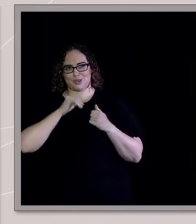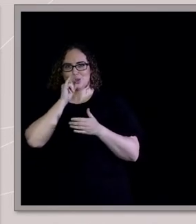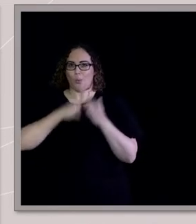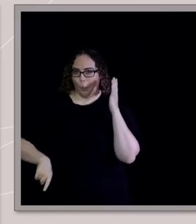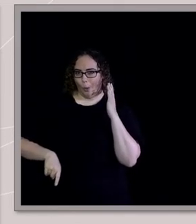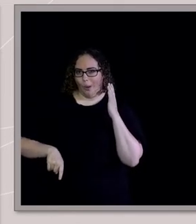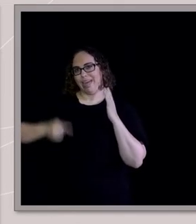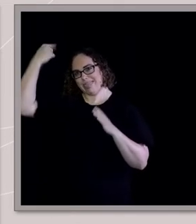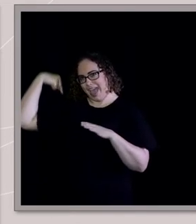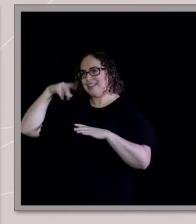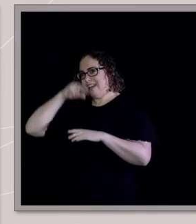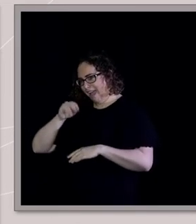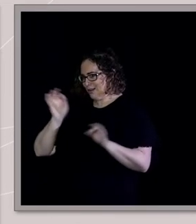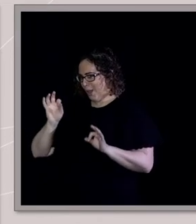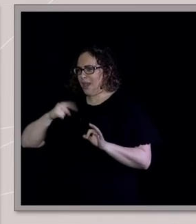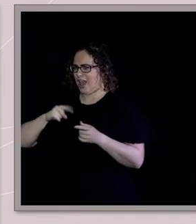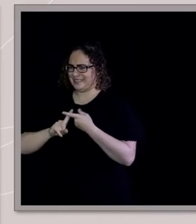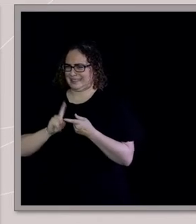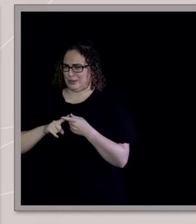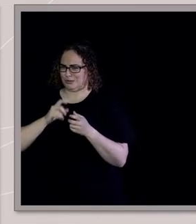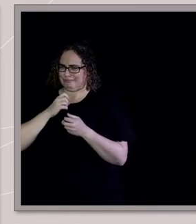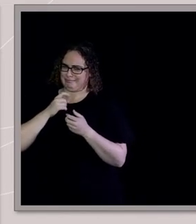terrible at swearing. It just doesn't quite work for me.